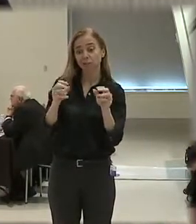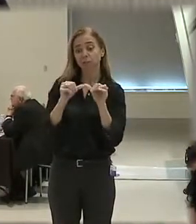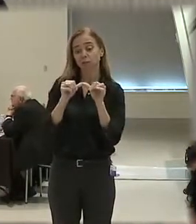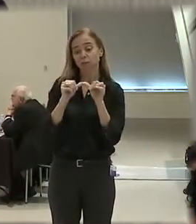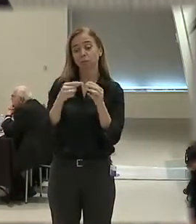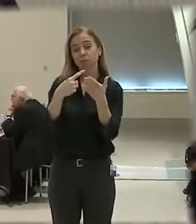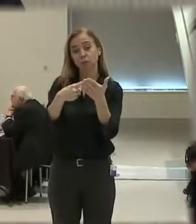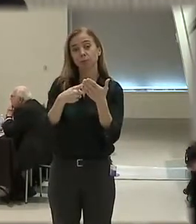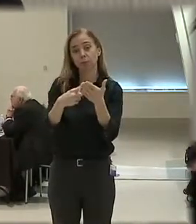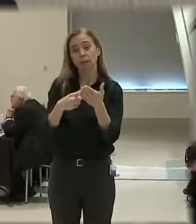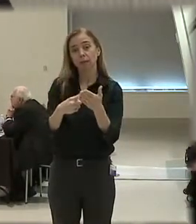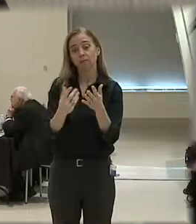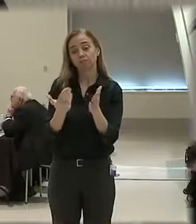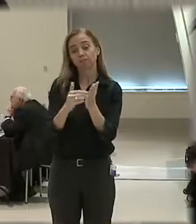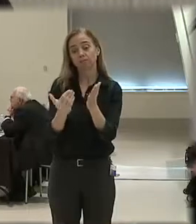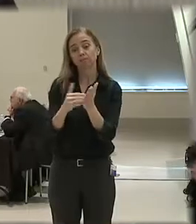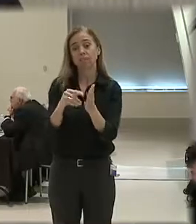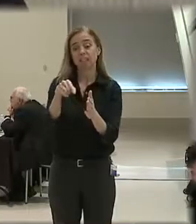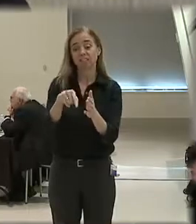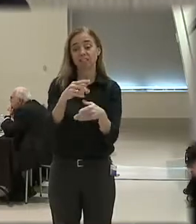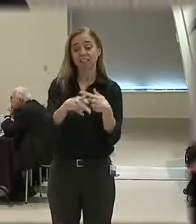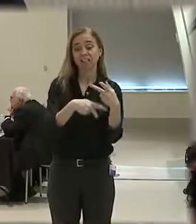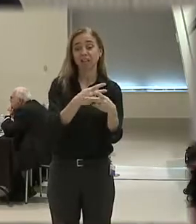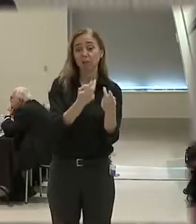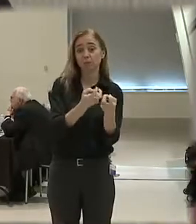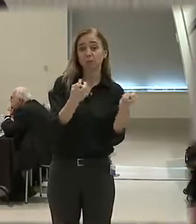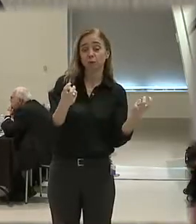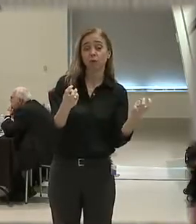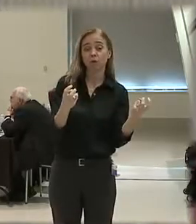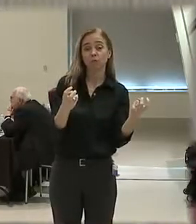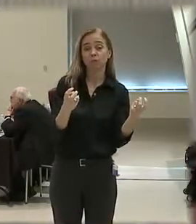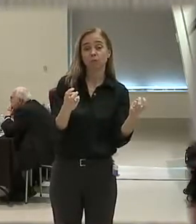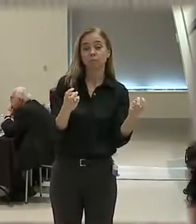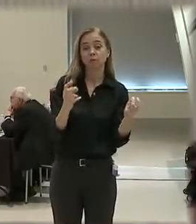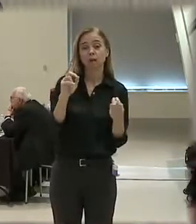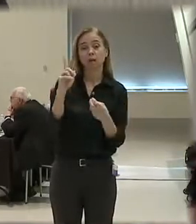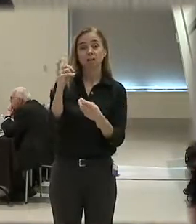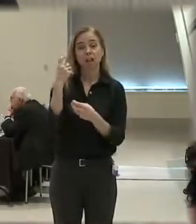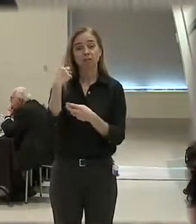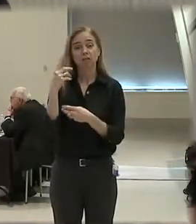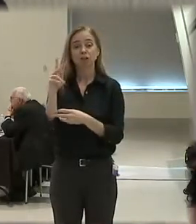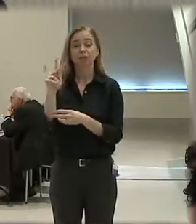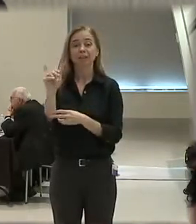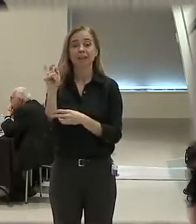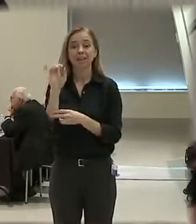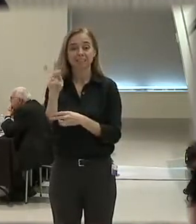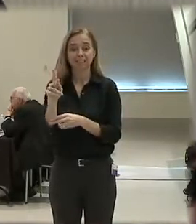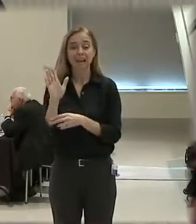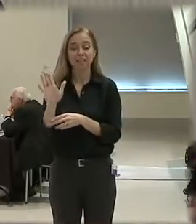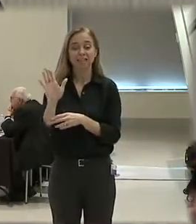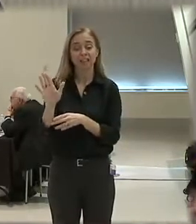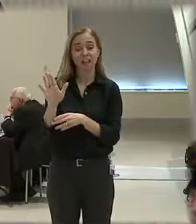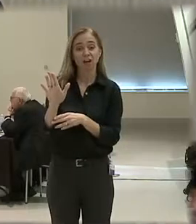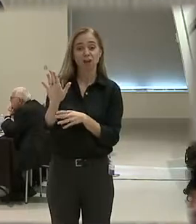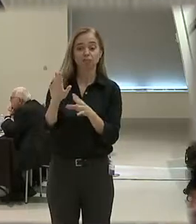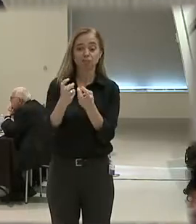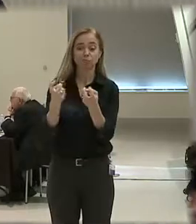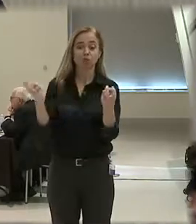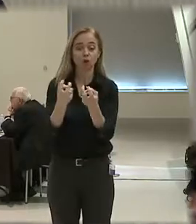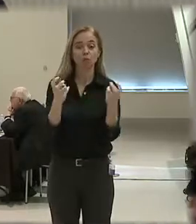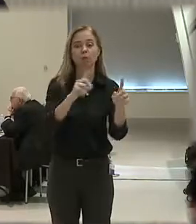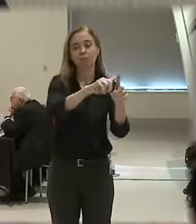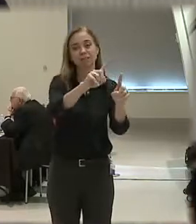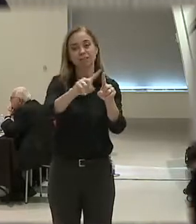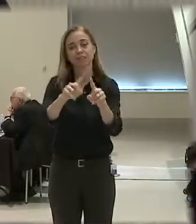in this forum, Governor Kasich in Ohio has his own forum. Attorney General DeWine in Ohio has his own forum. And